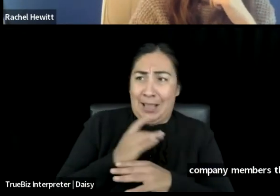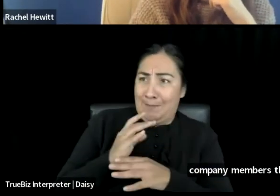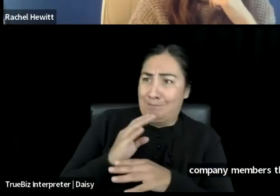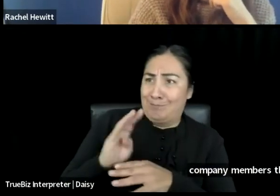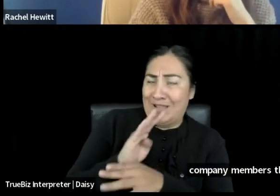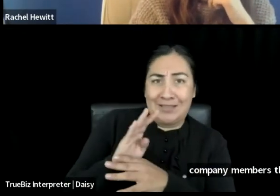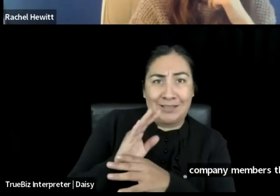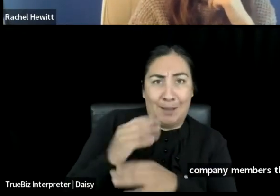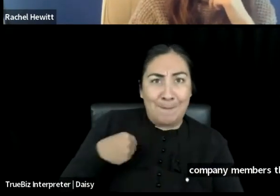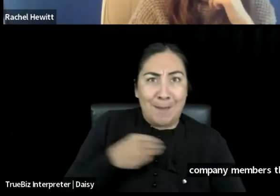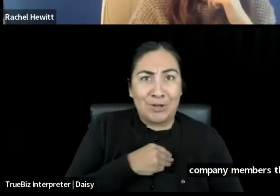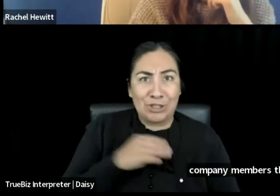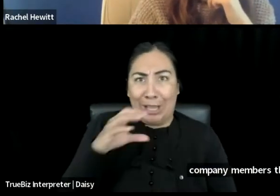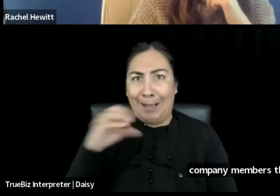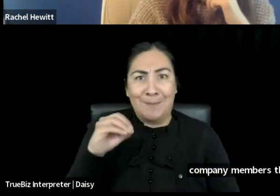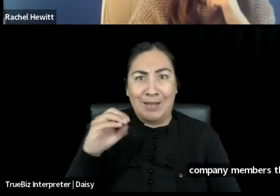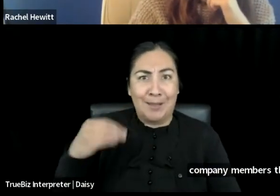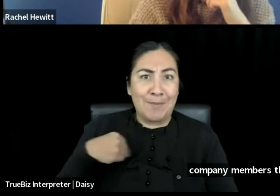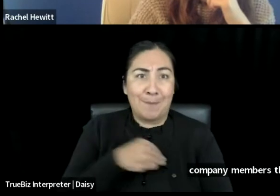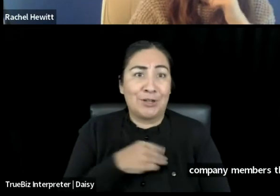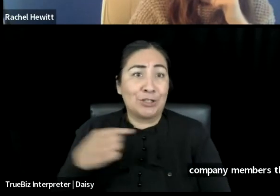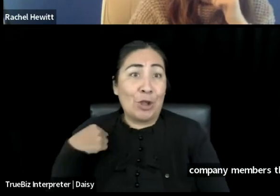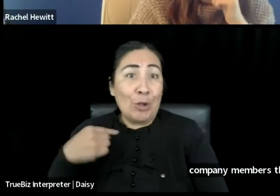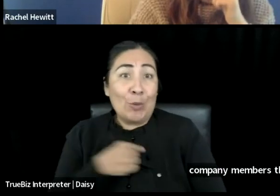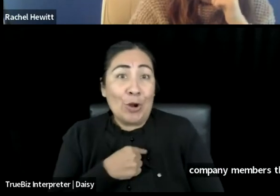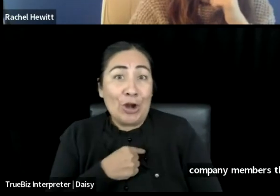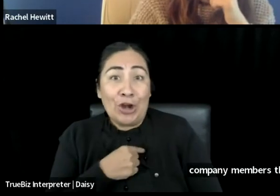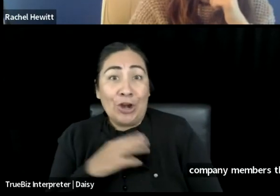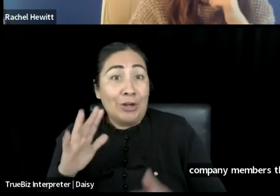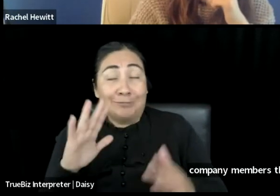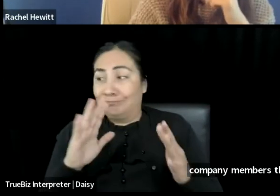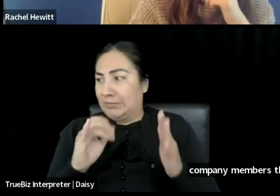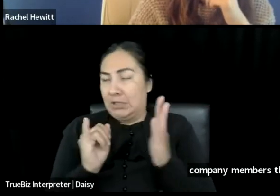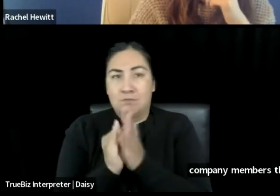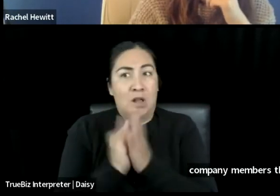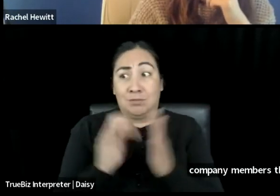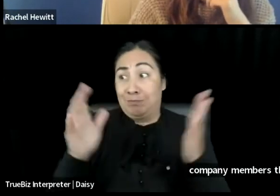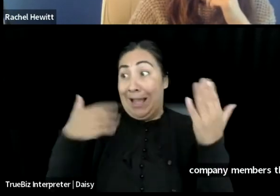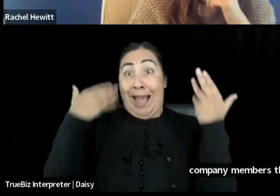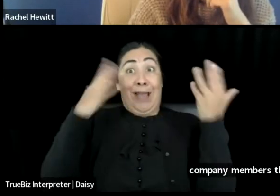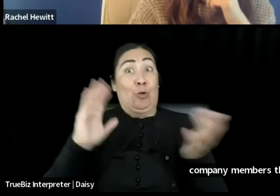we're going to, we're going lift this thing off. I don't know how it's going to happen. We're going to do it arm in arm.